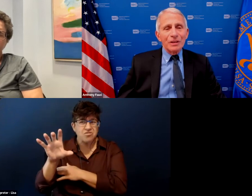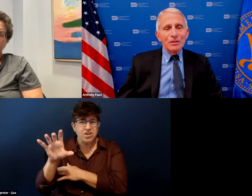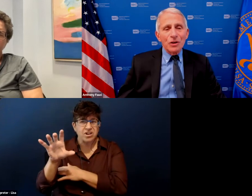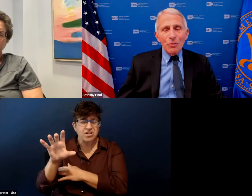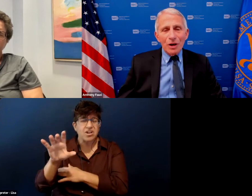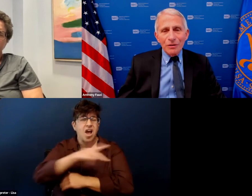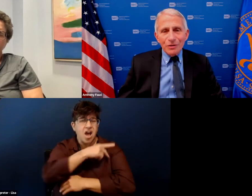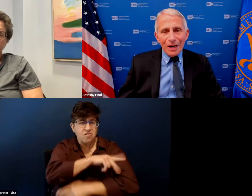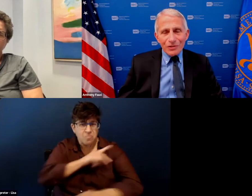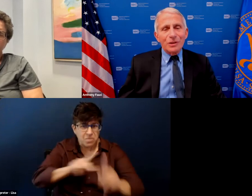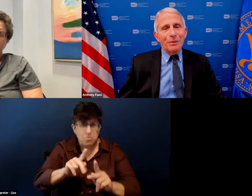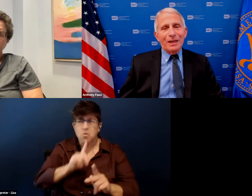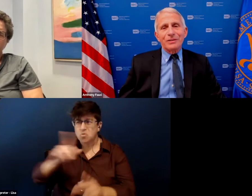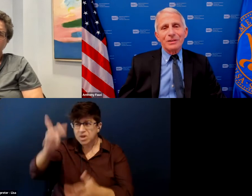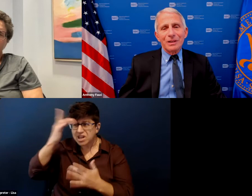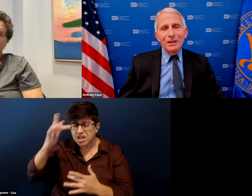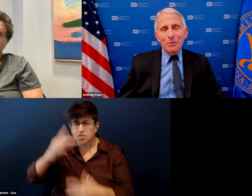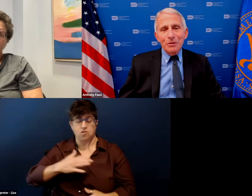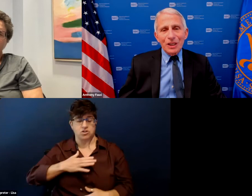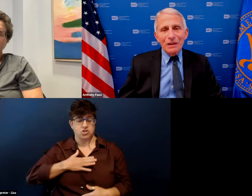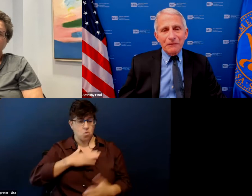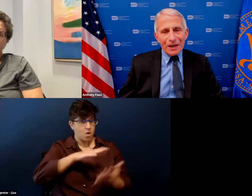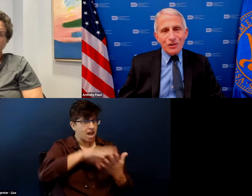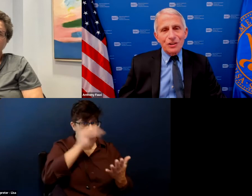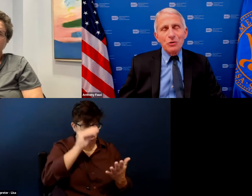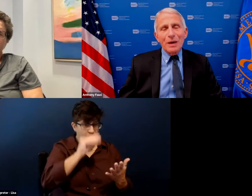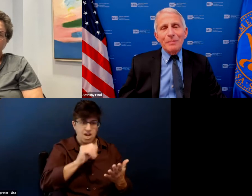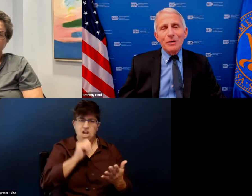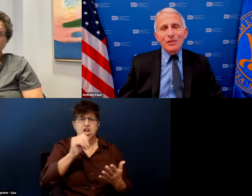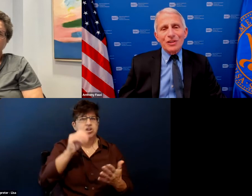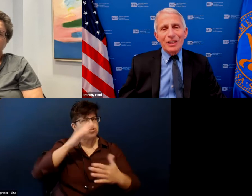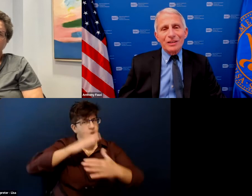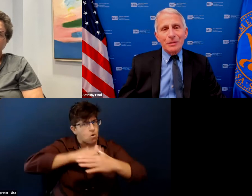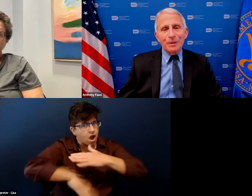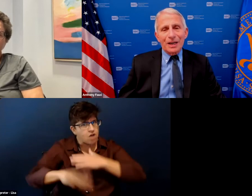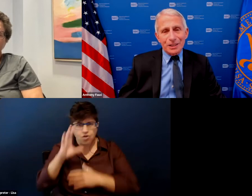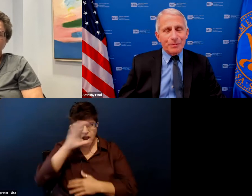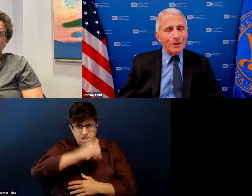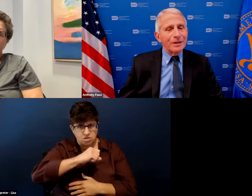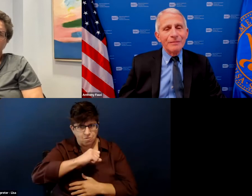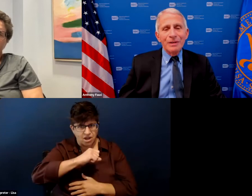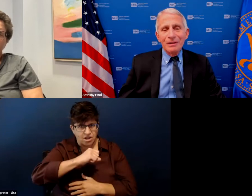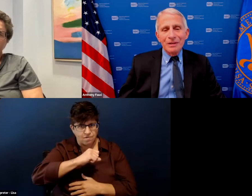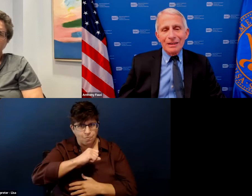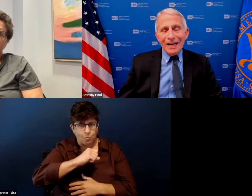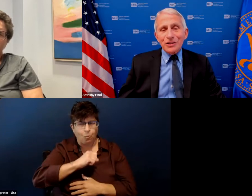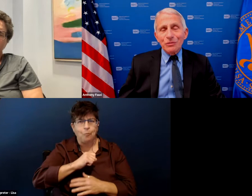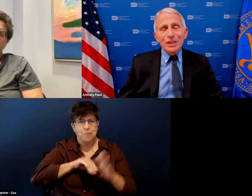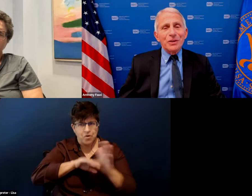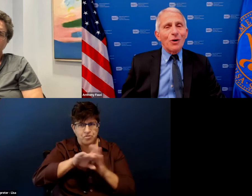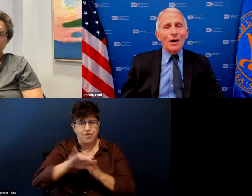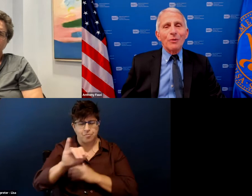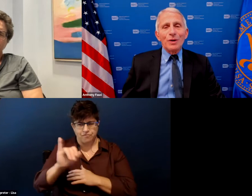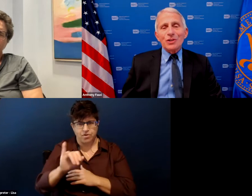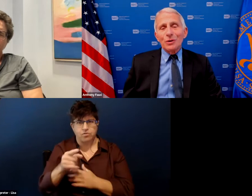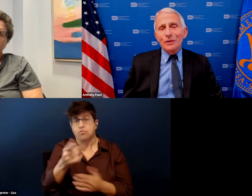don't underestimate an emerging infection you may be only seeing the tip of the iceberg and that's the